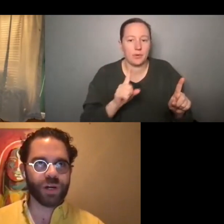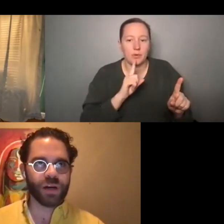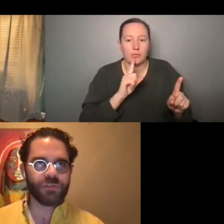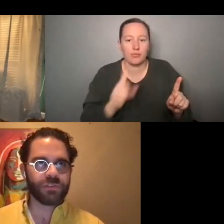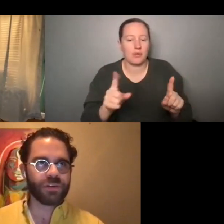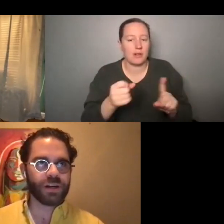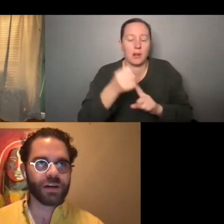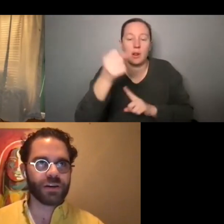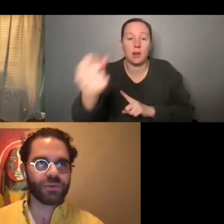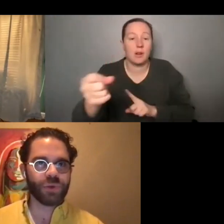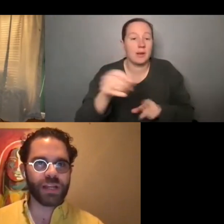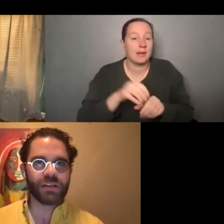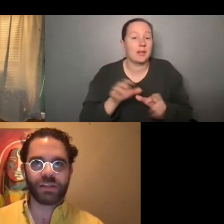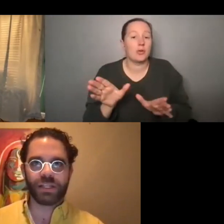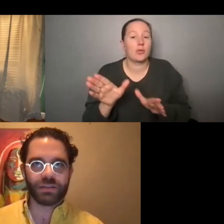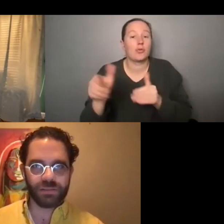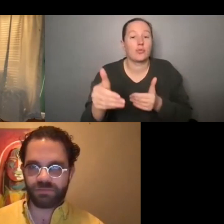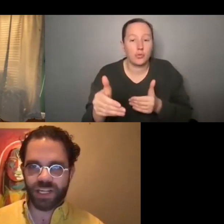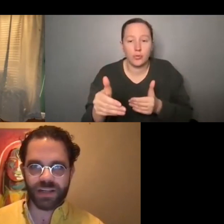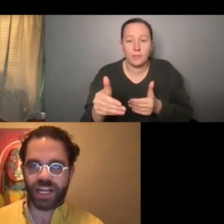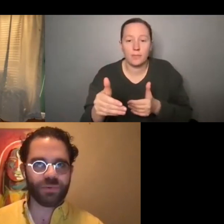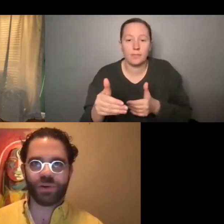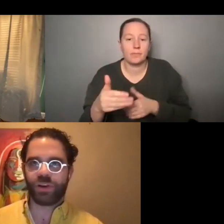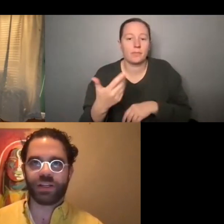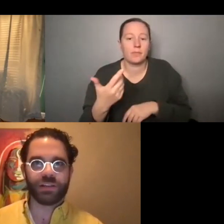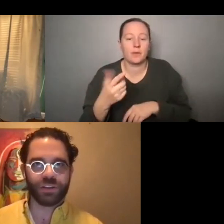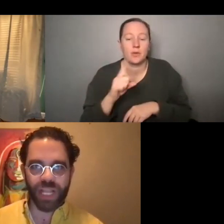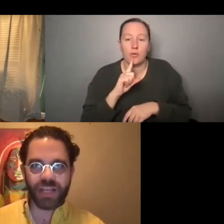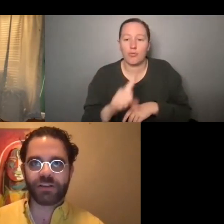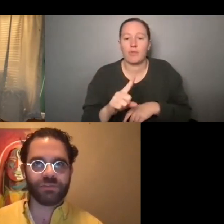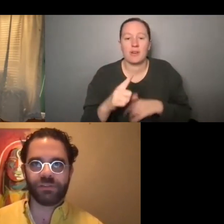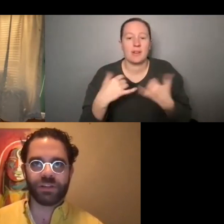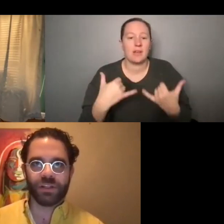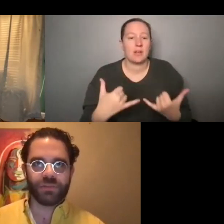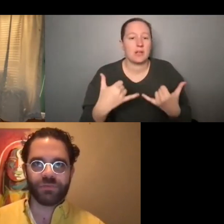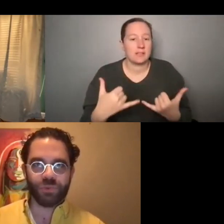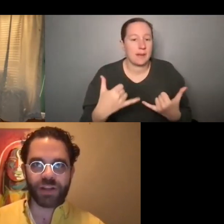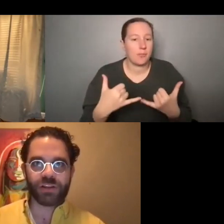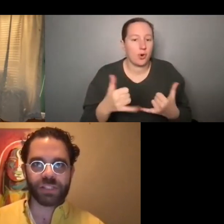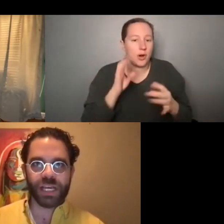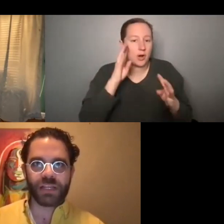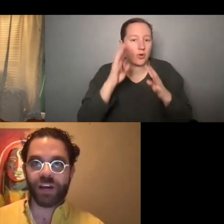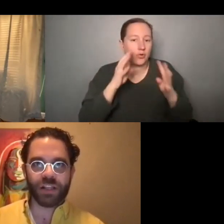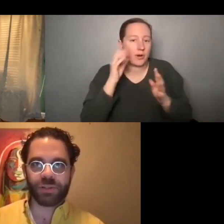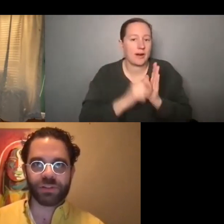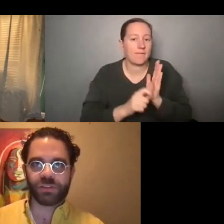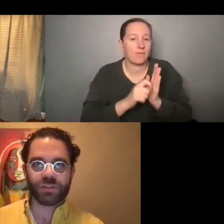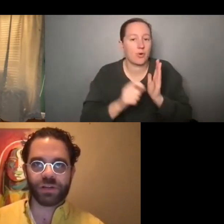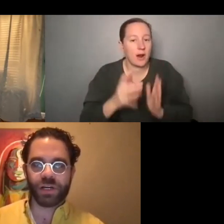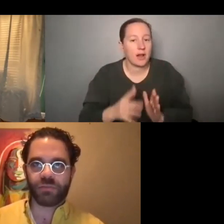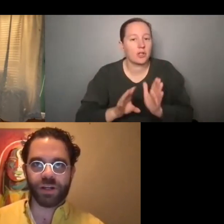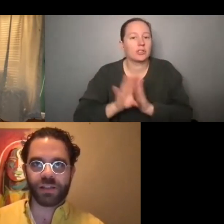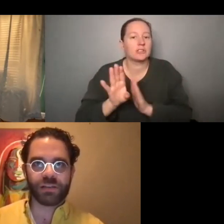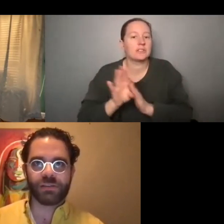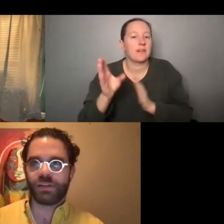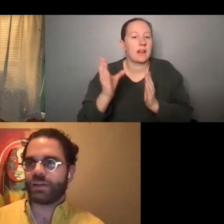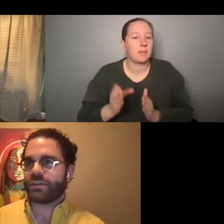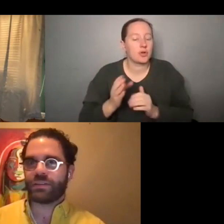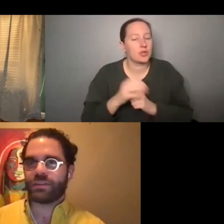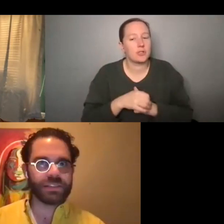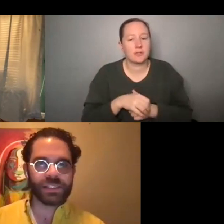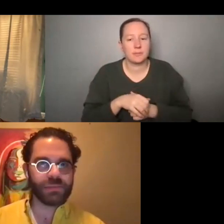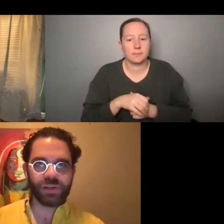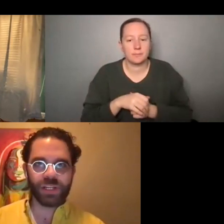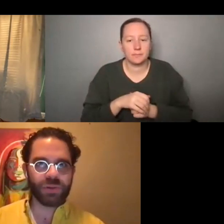a room of great contemporary creative writers and developers, um, in